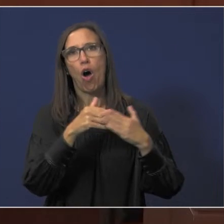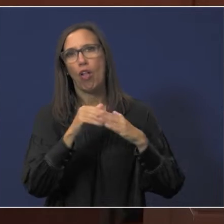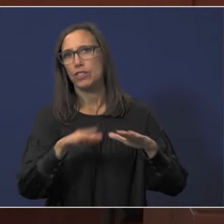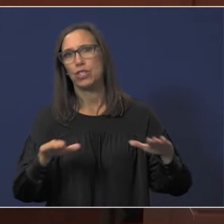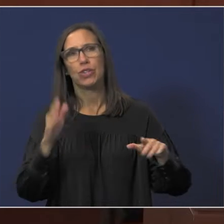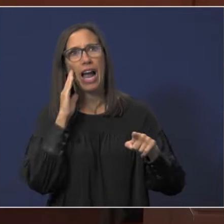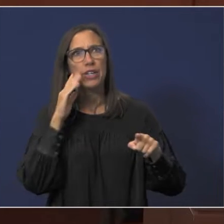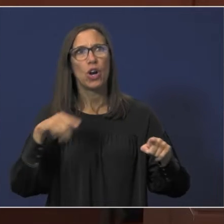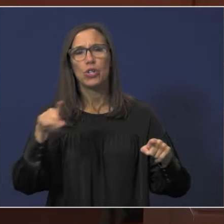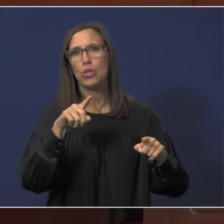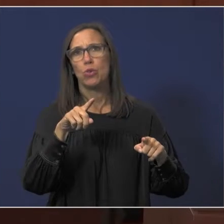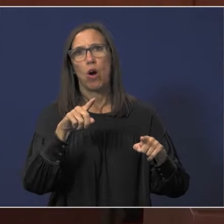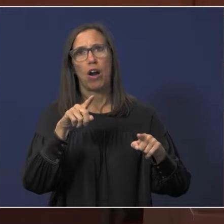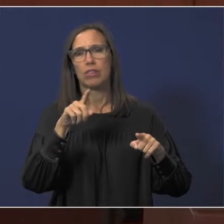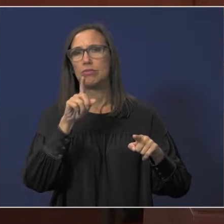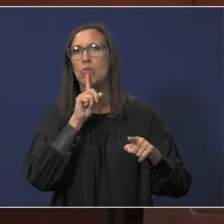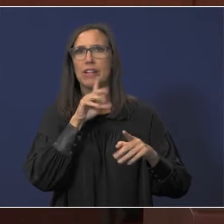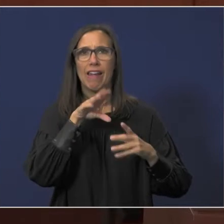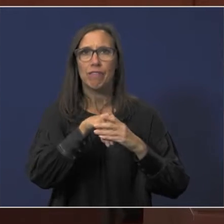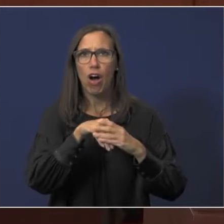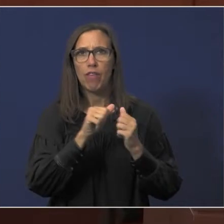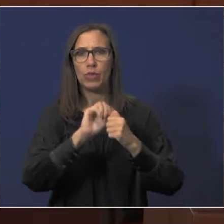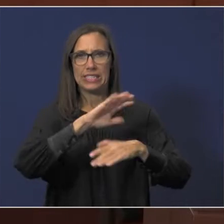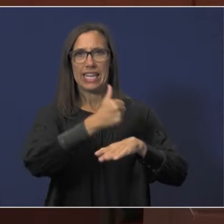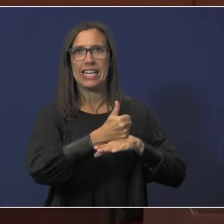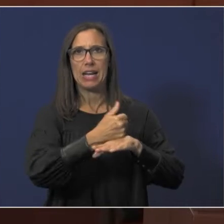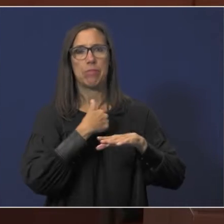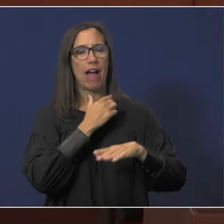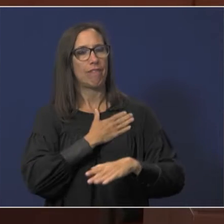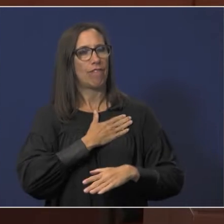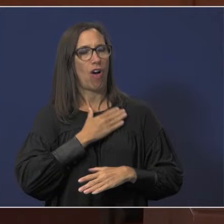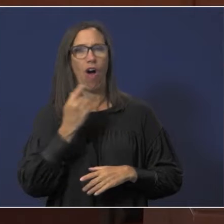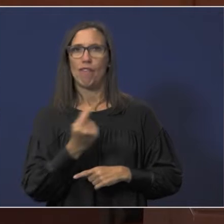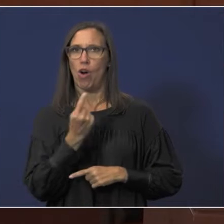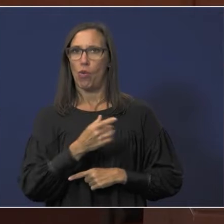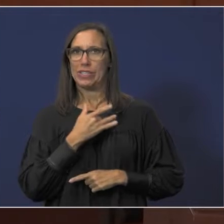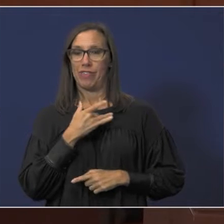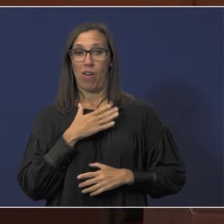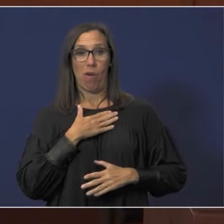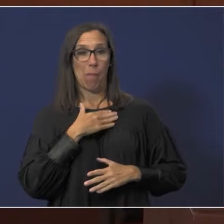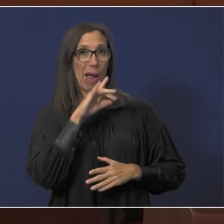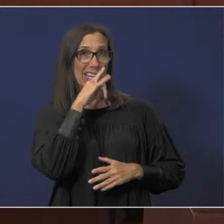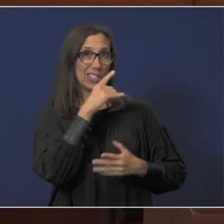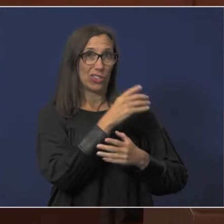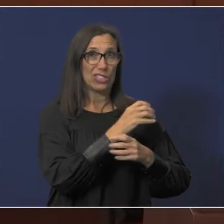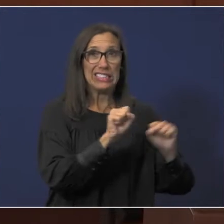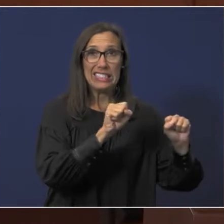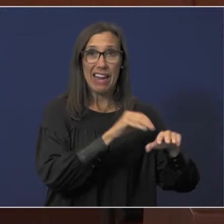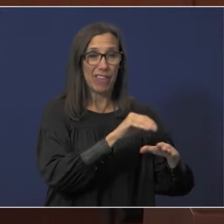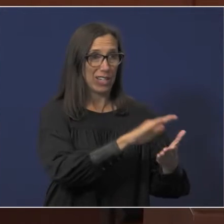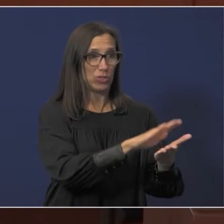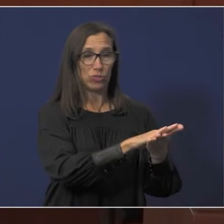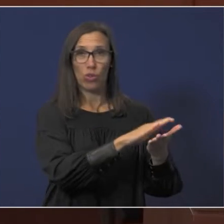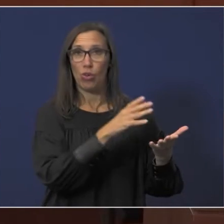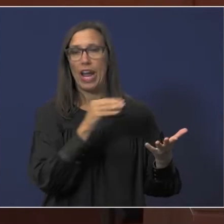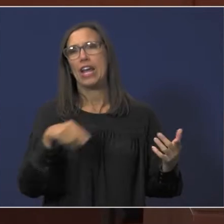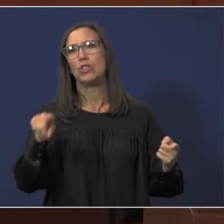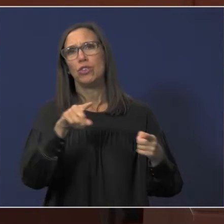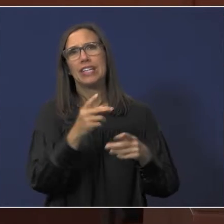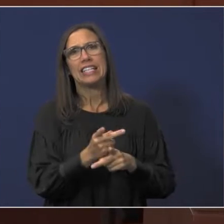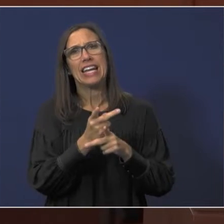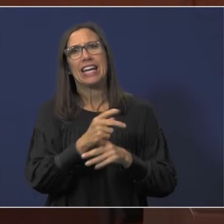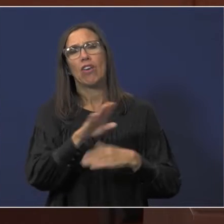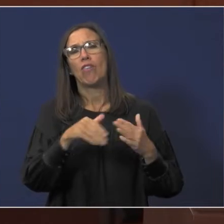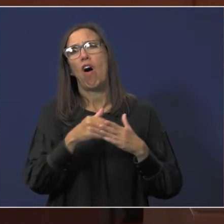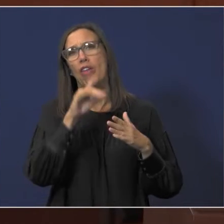I know y'all are instrumental in putting this together. I've always felt for like my kids have been safe at school, that y'all have, you know, taken care of